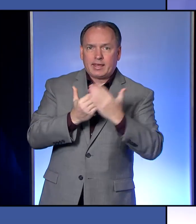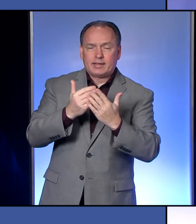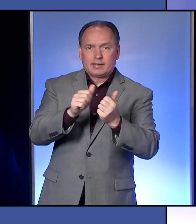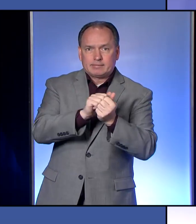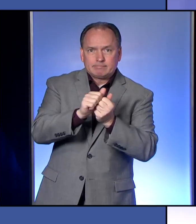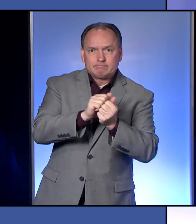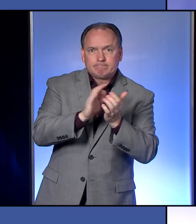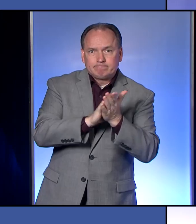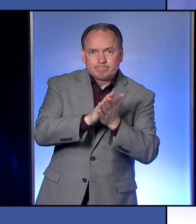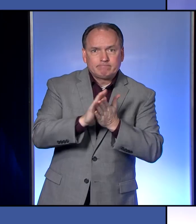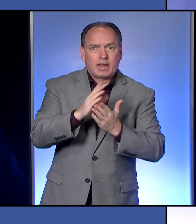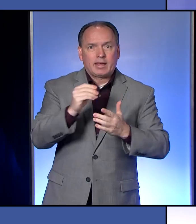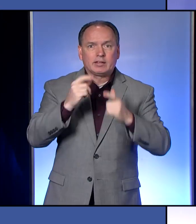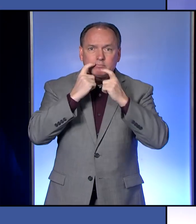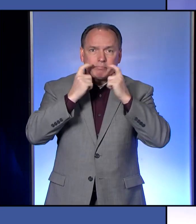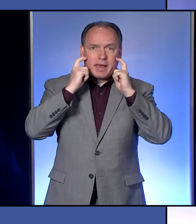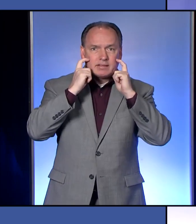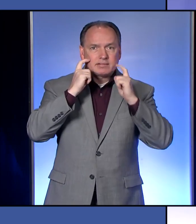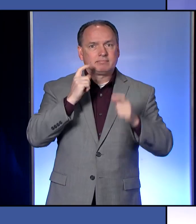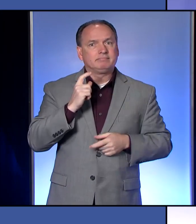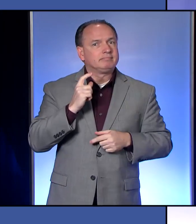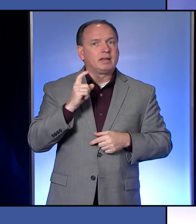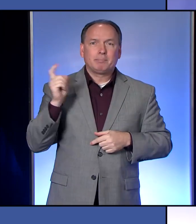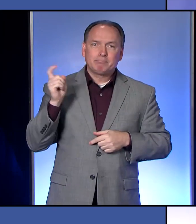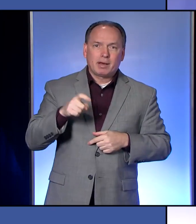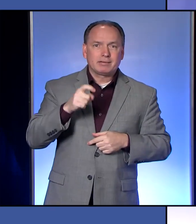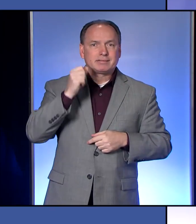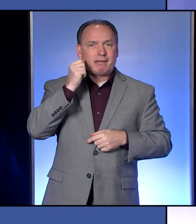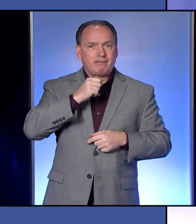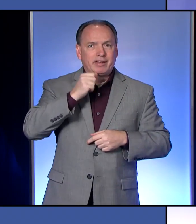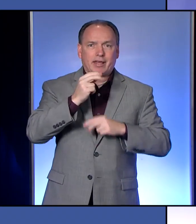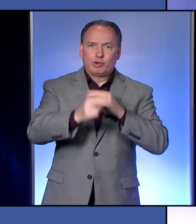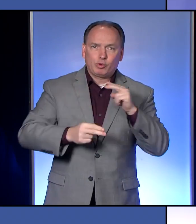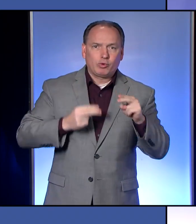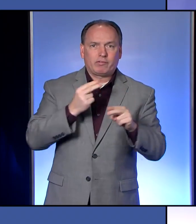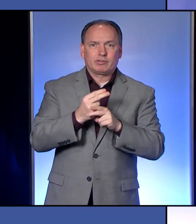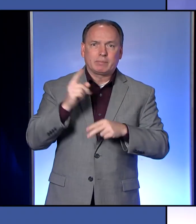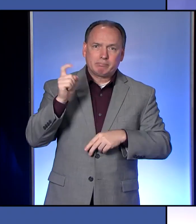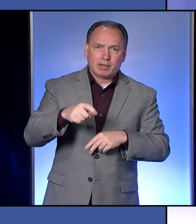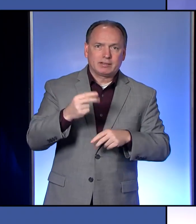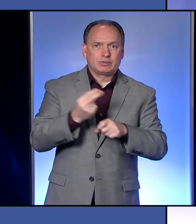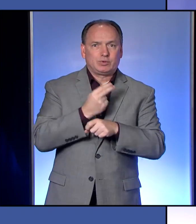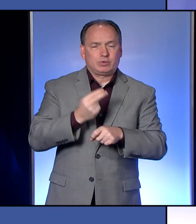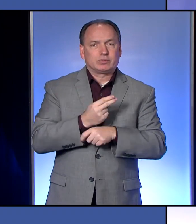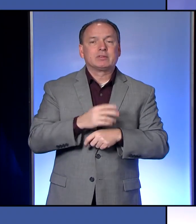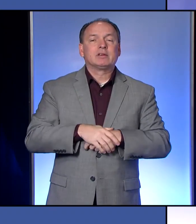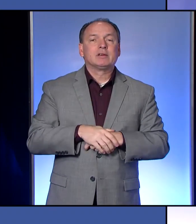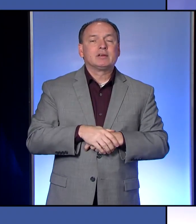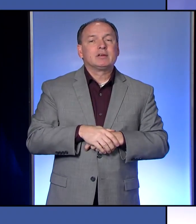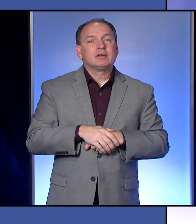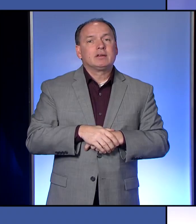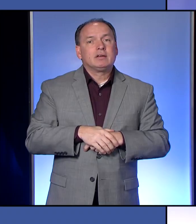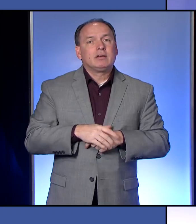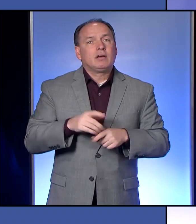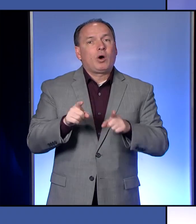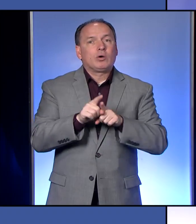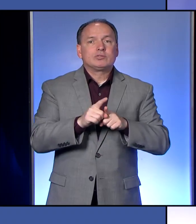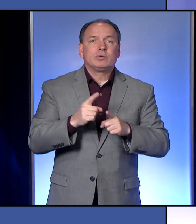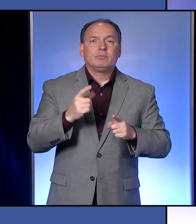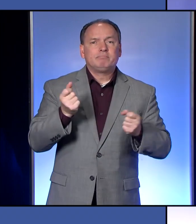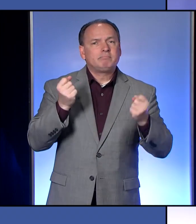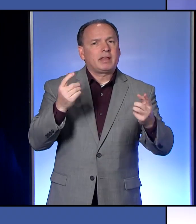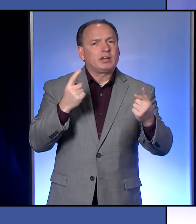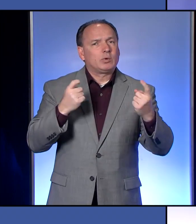Masks have to be part of our wardrobe now. In addition, we continue to receive questions regarding